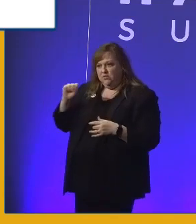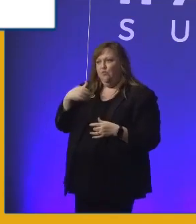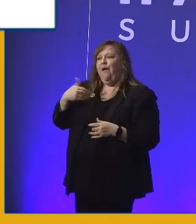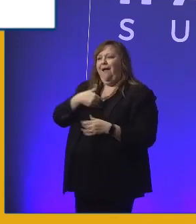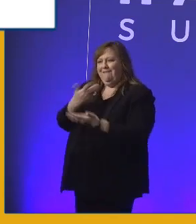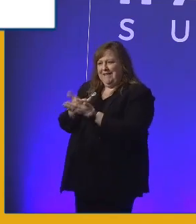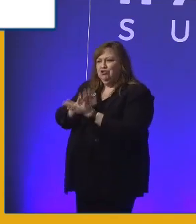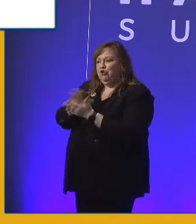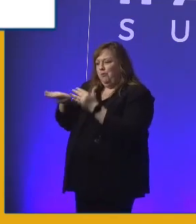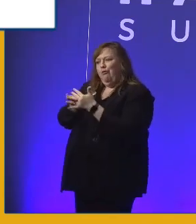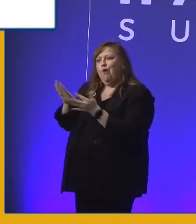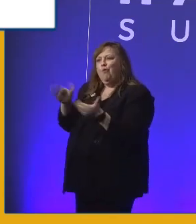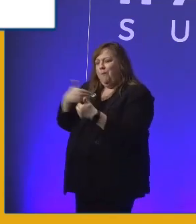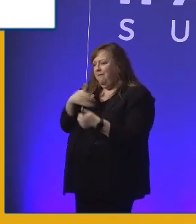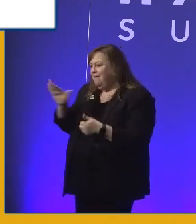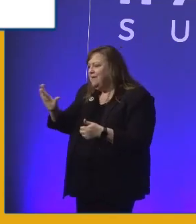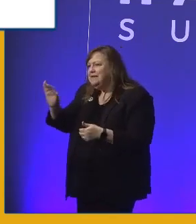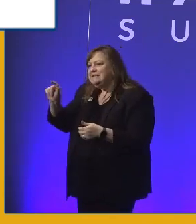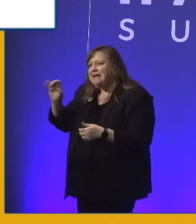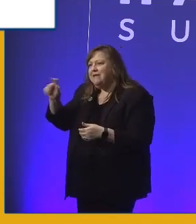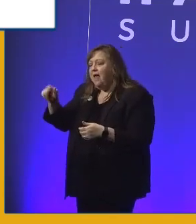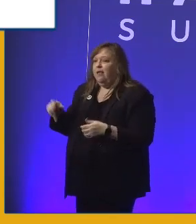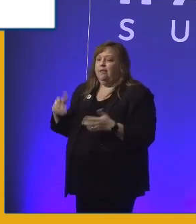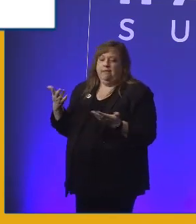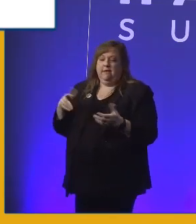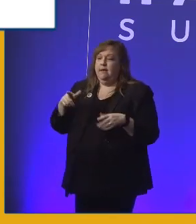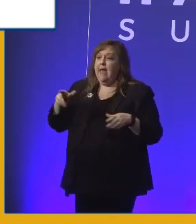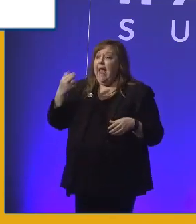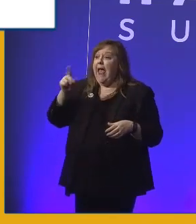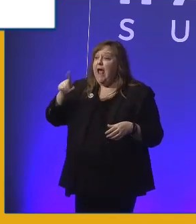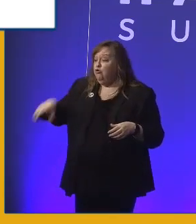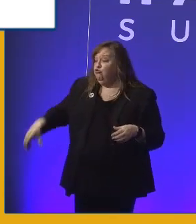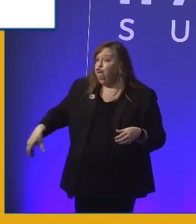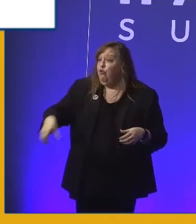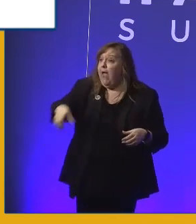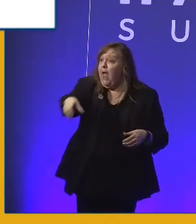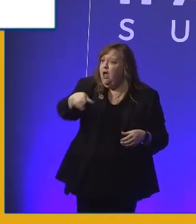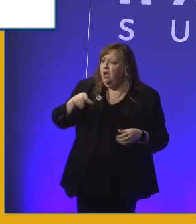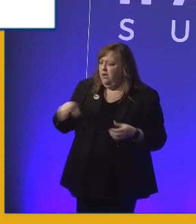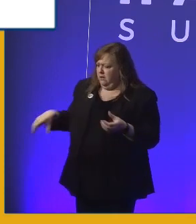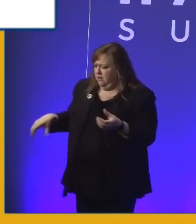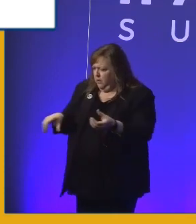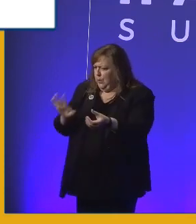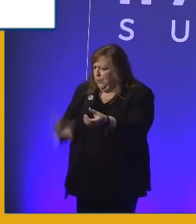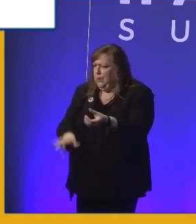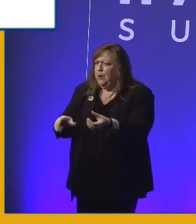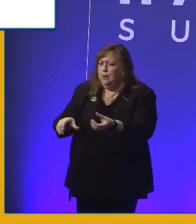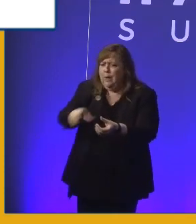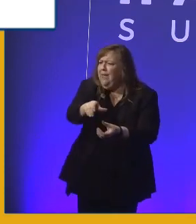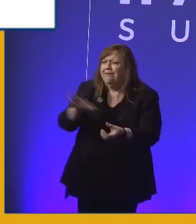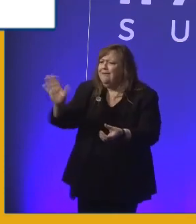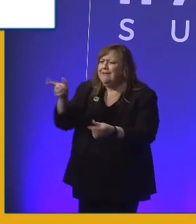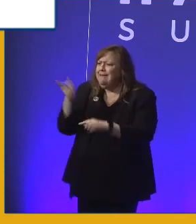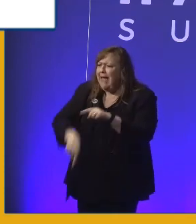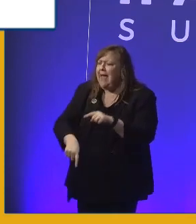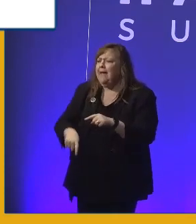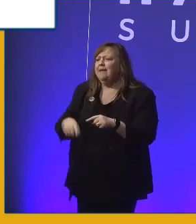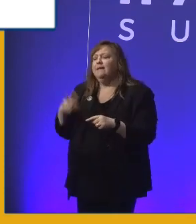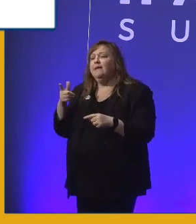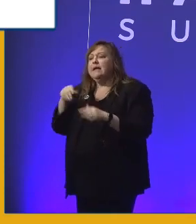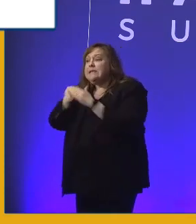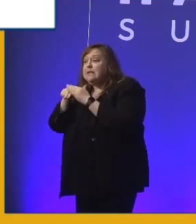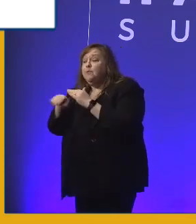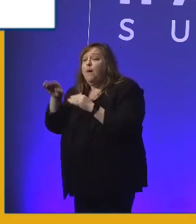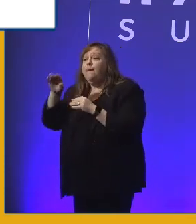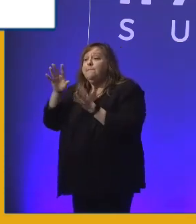is part of the code. There should be no gaps in handrails. Common use areas or hybrid spaces are commonplace and obviously accessible meeting spaces are all